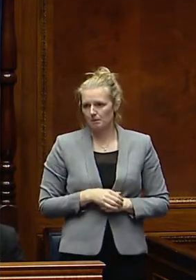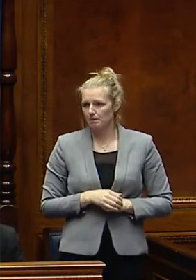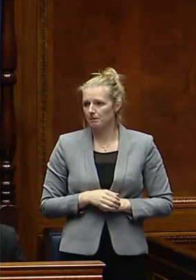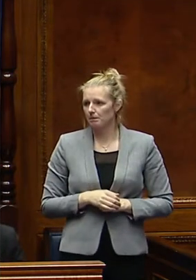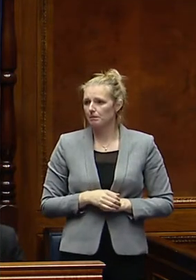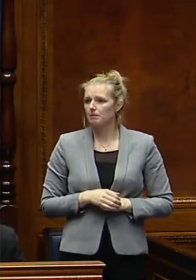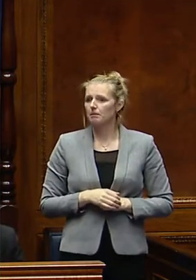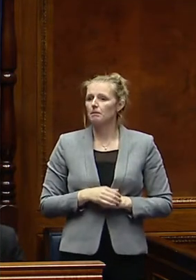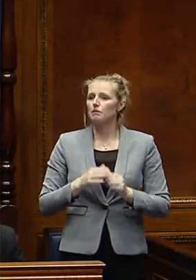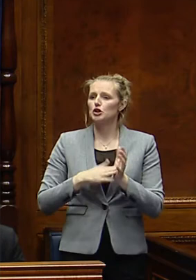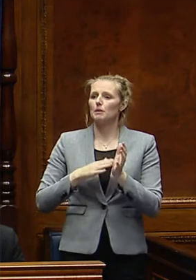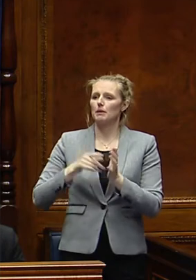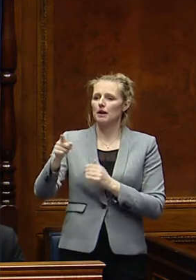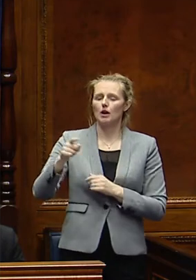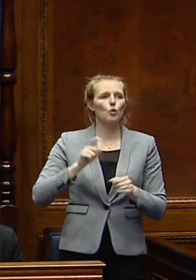I call Michelle Magalveen.